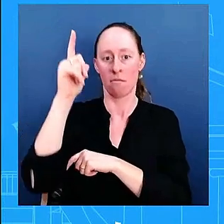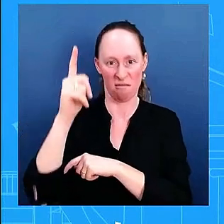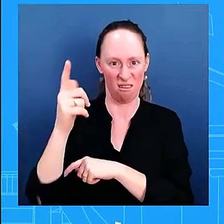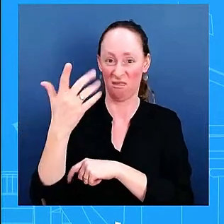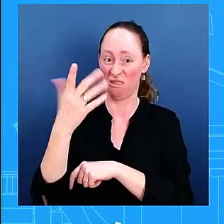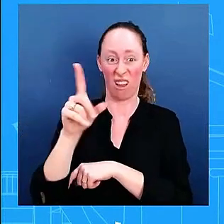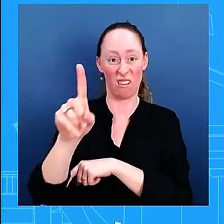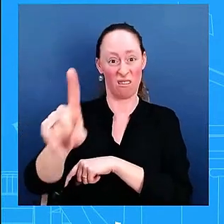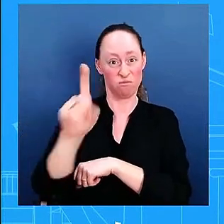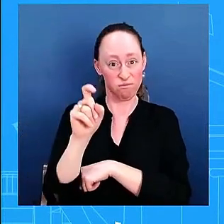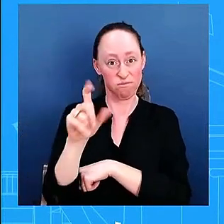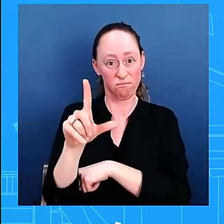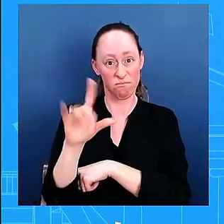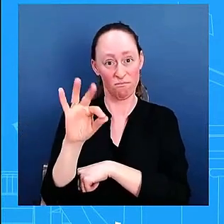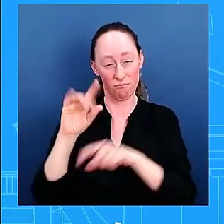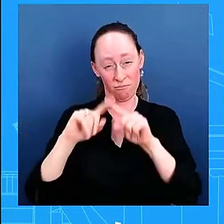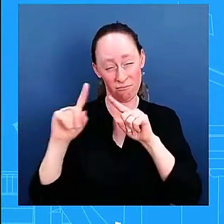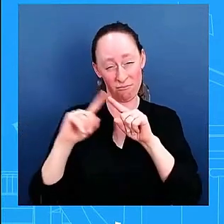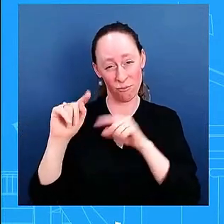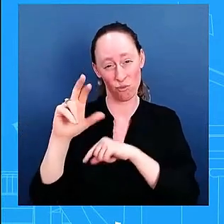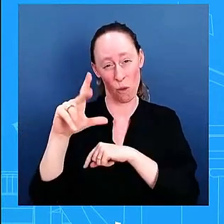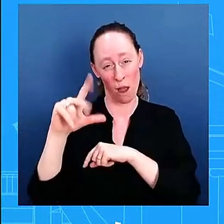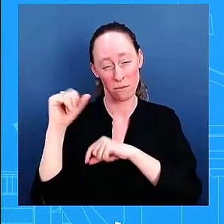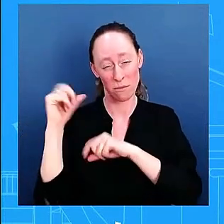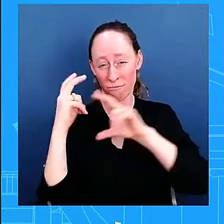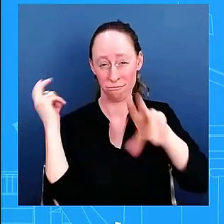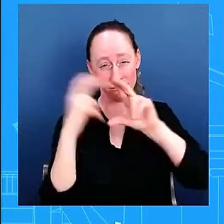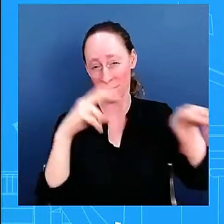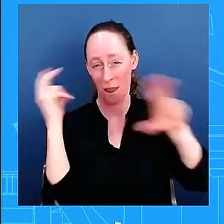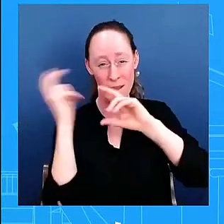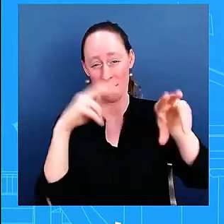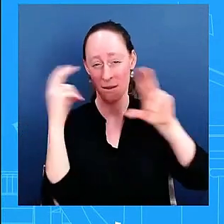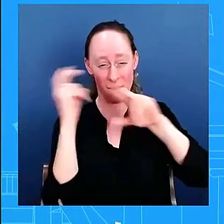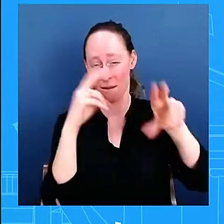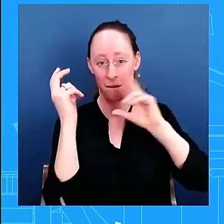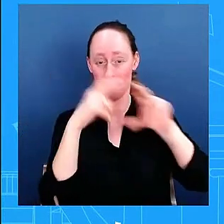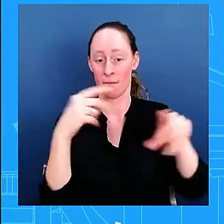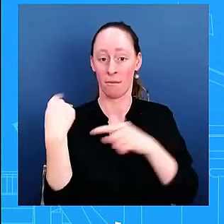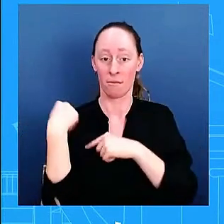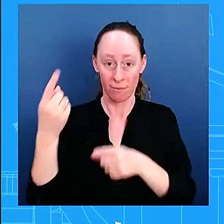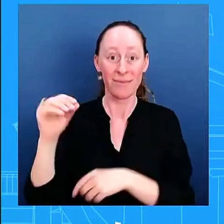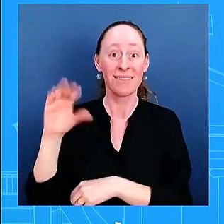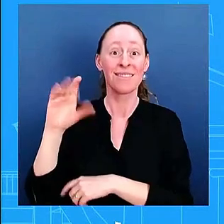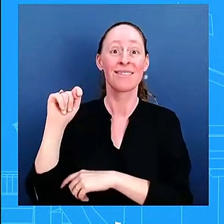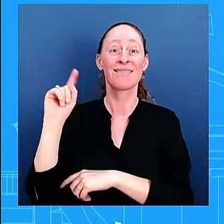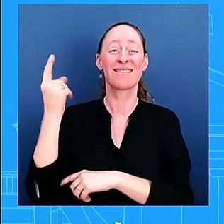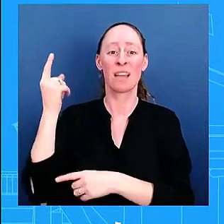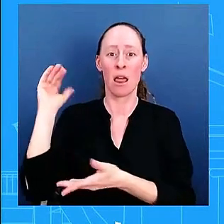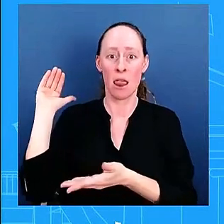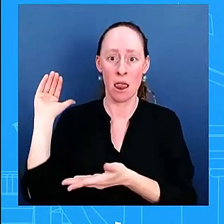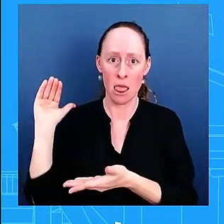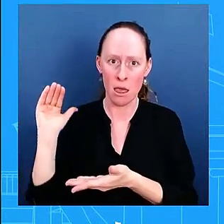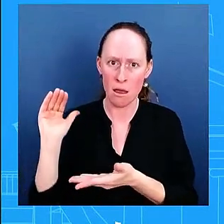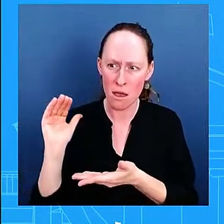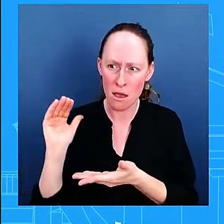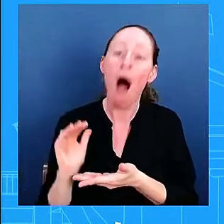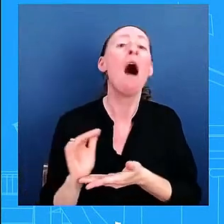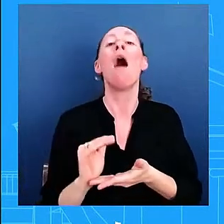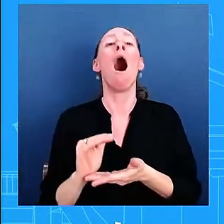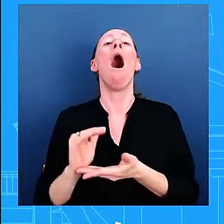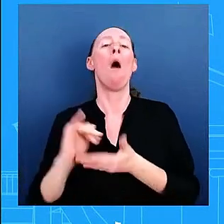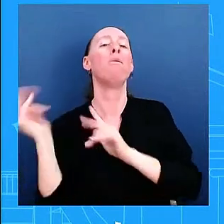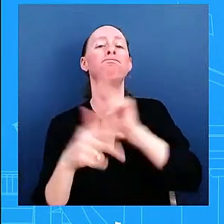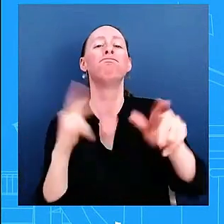slowdown uh since october 1st which we've talked about uh just last week that number must further